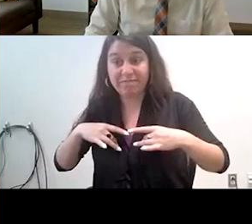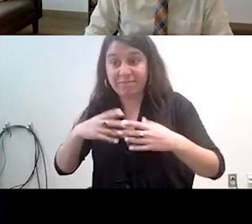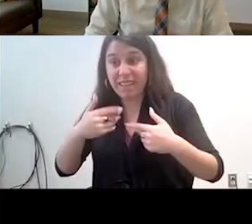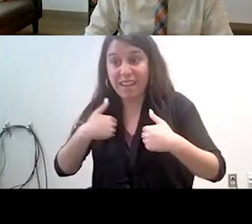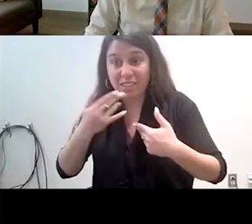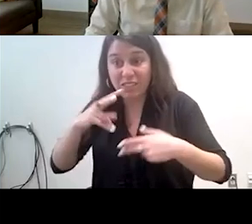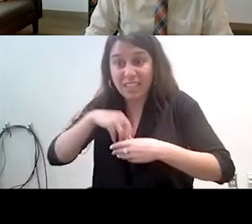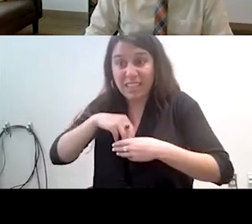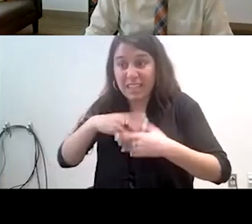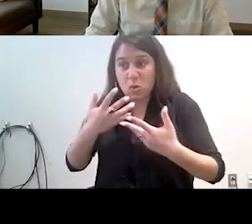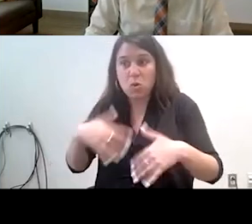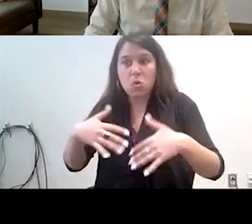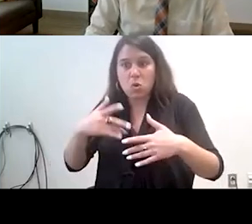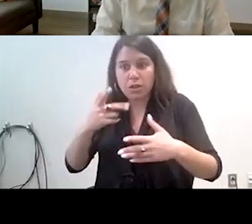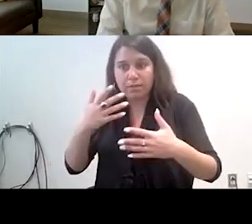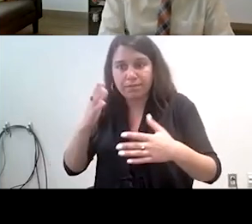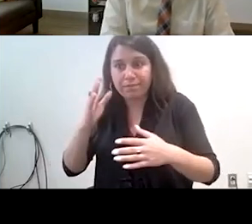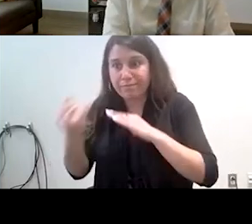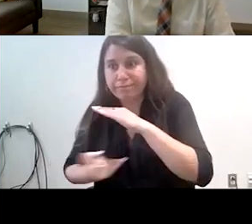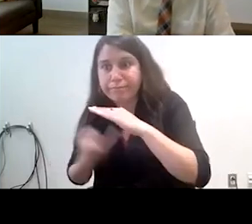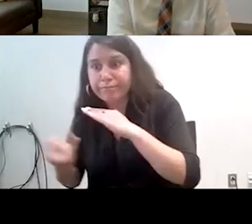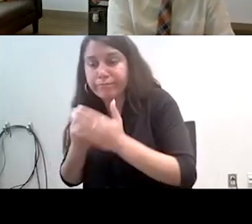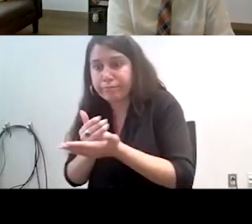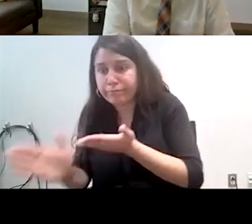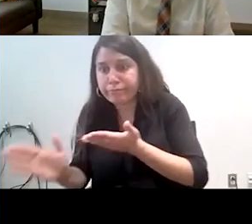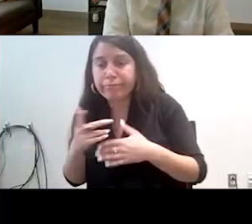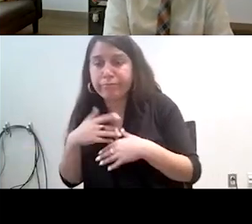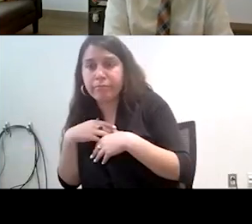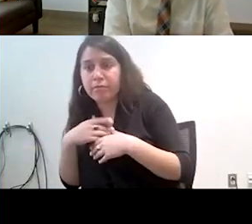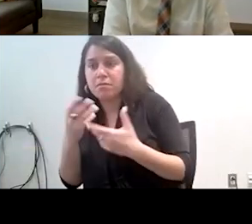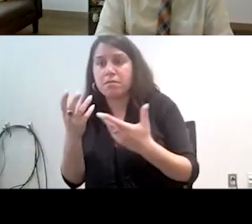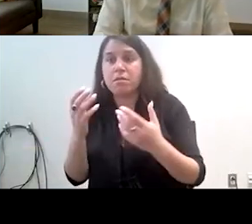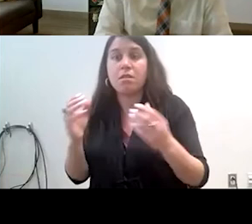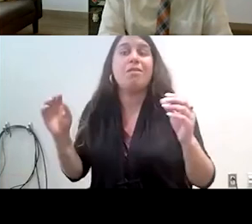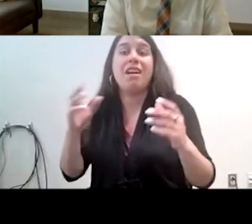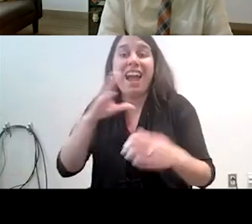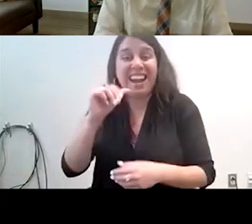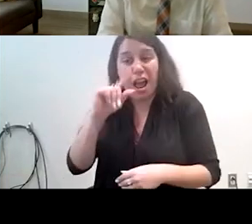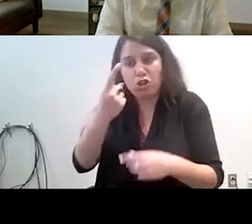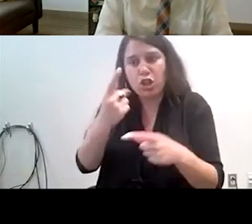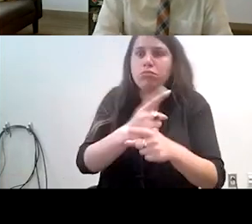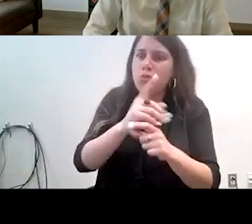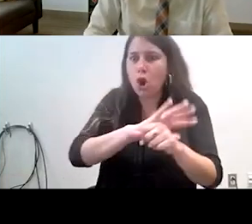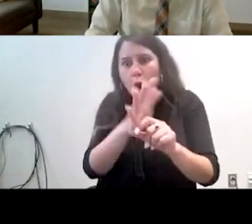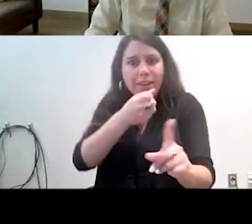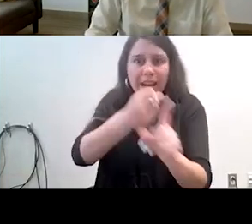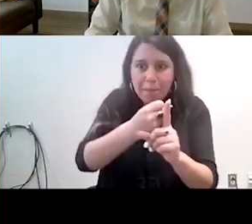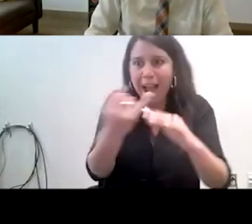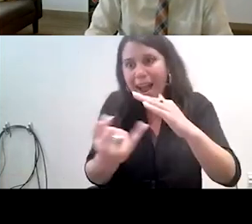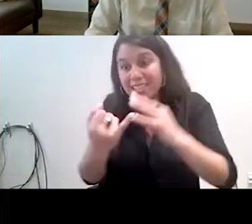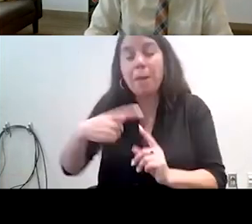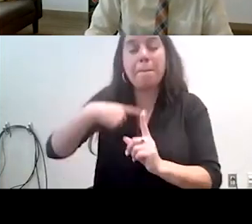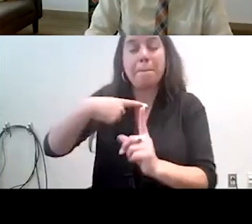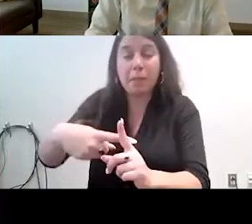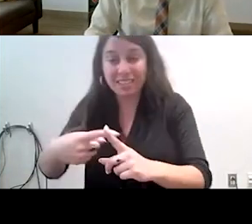very isolated and even more so because of their HIV status in a COVID world not knowing